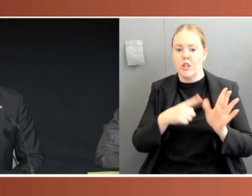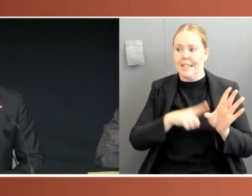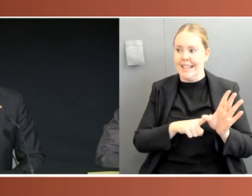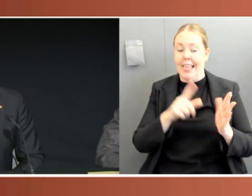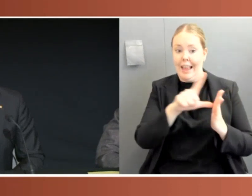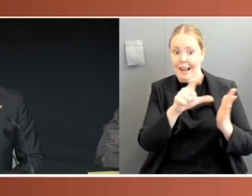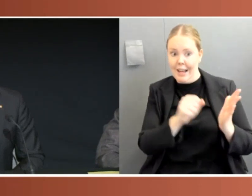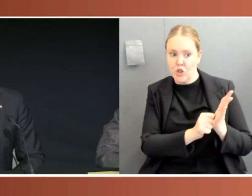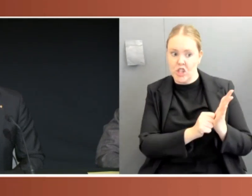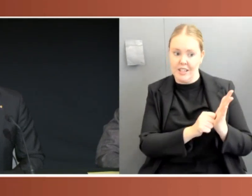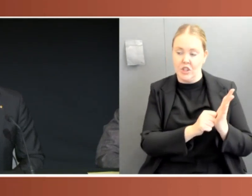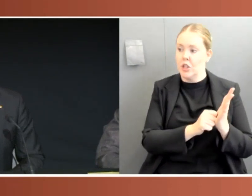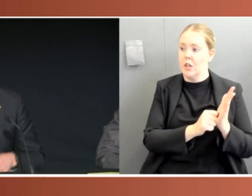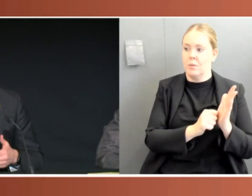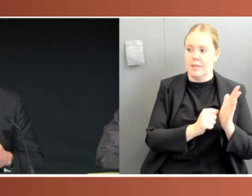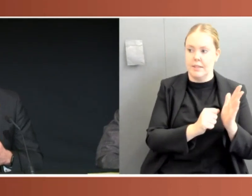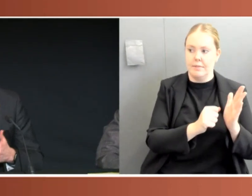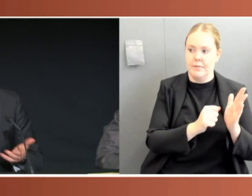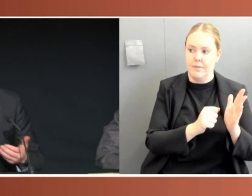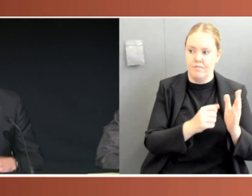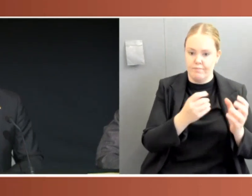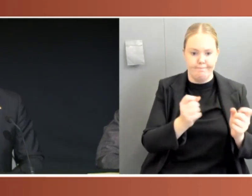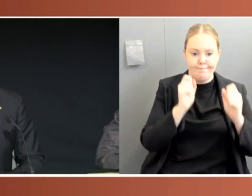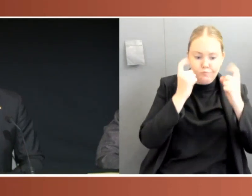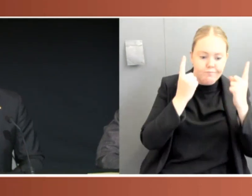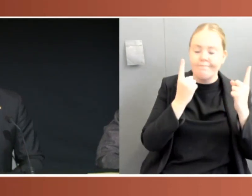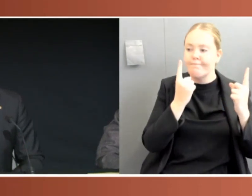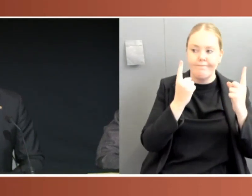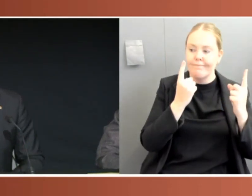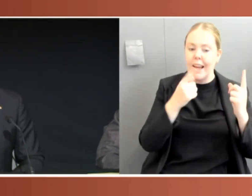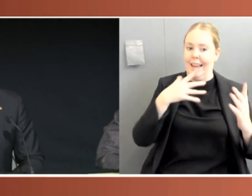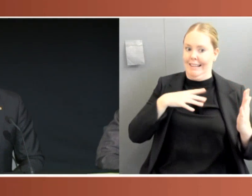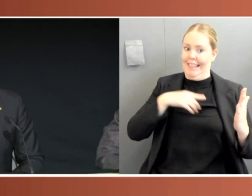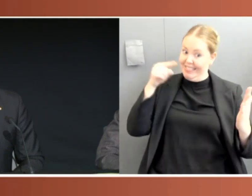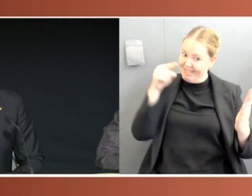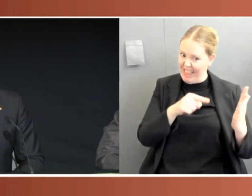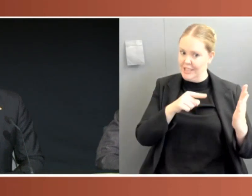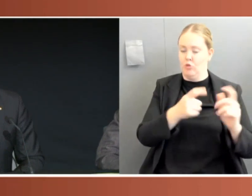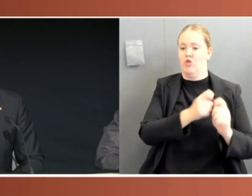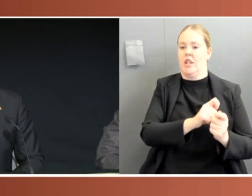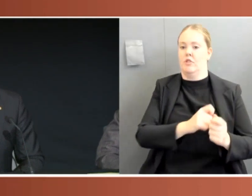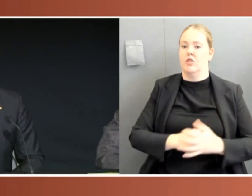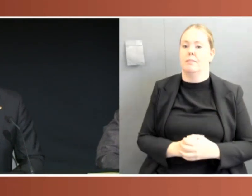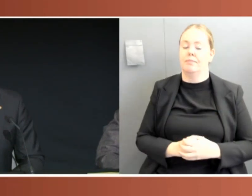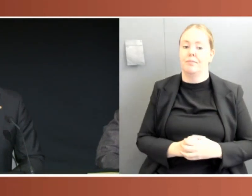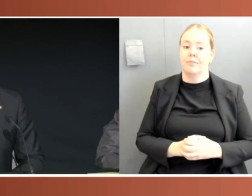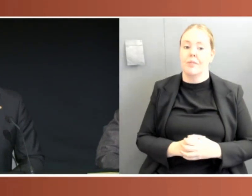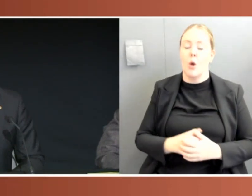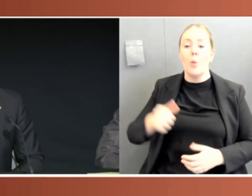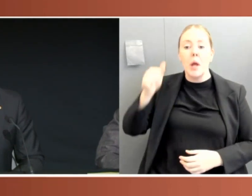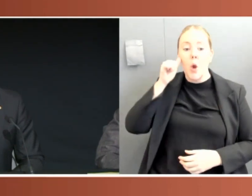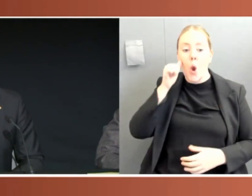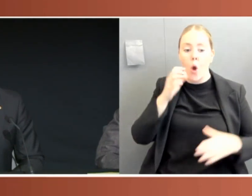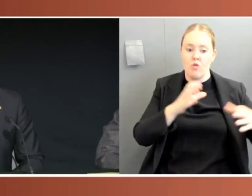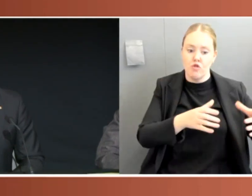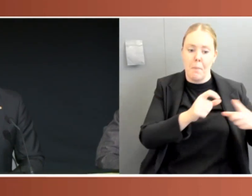part of this is convenience. I mean, executives like to have these powers, and particularly at difficult times, it's uncomfortable to be